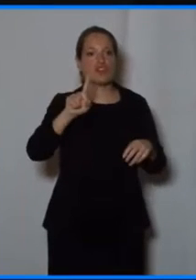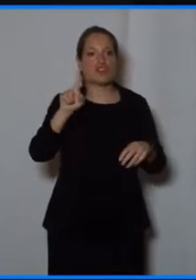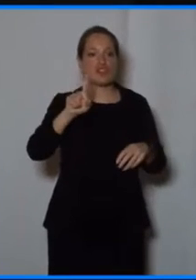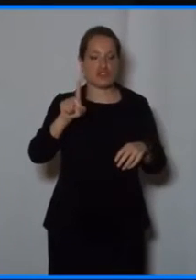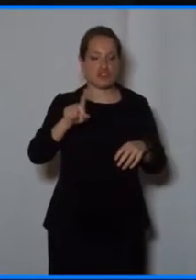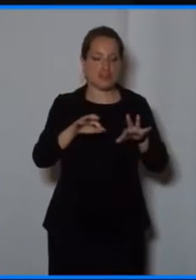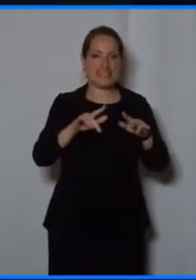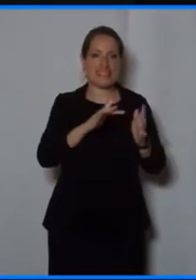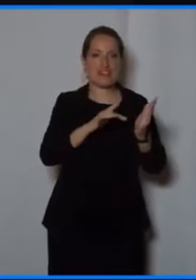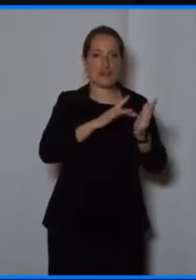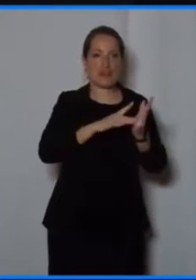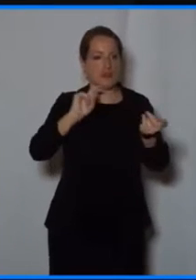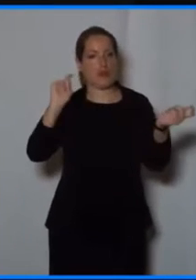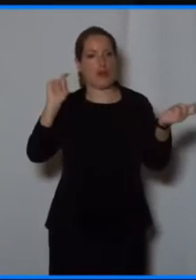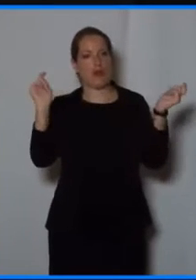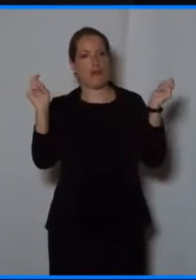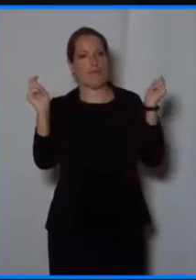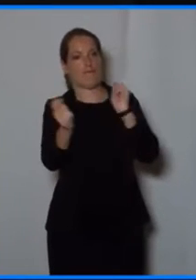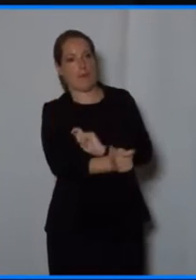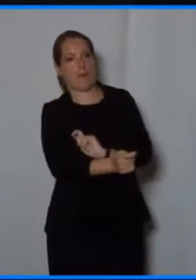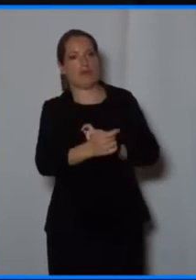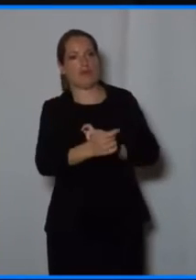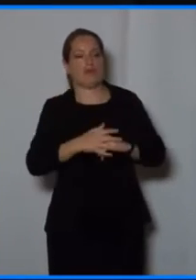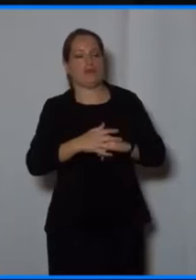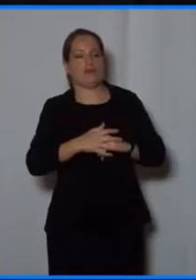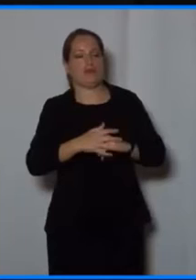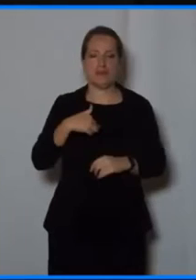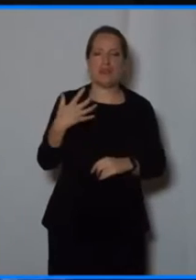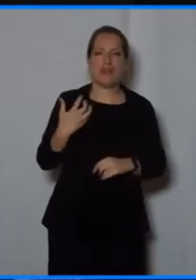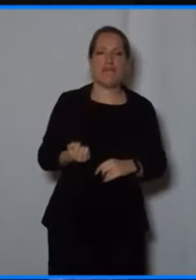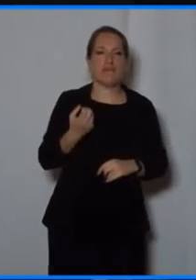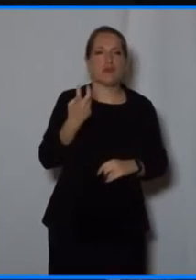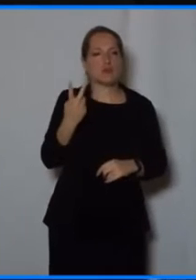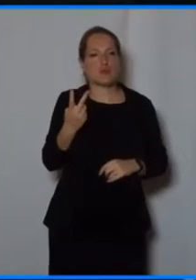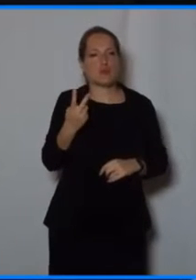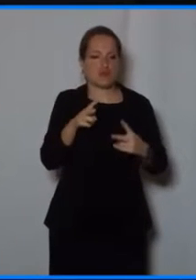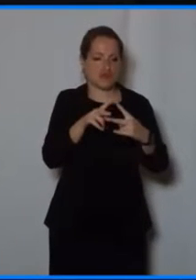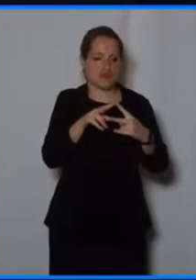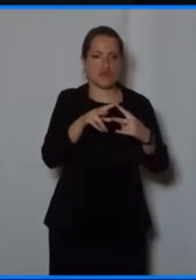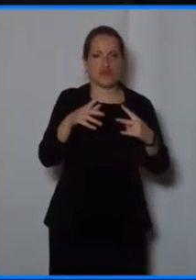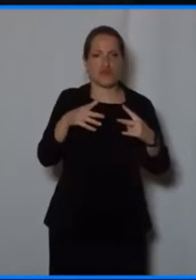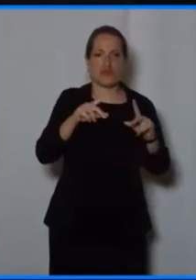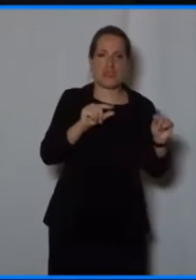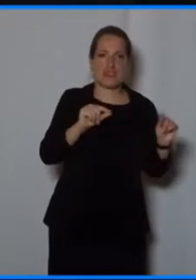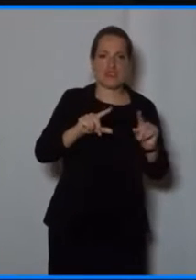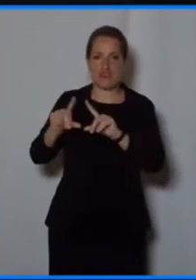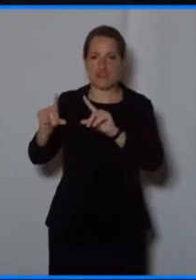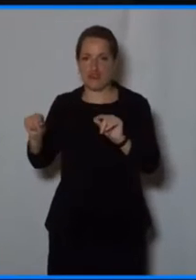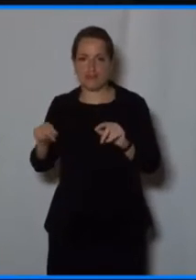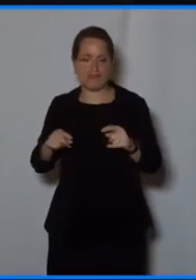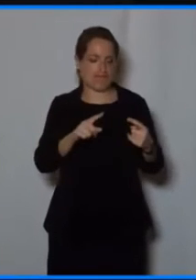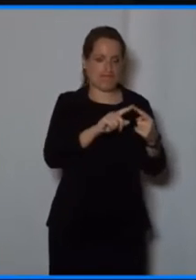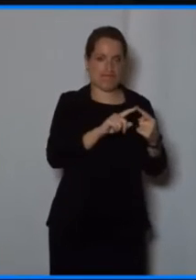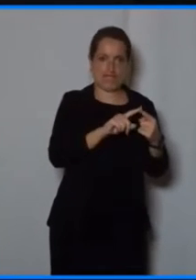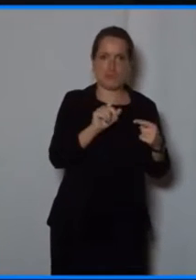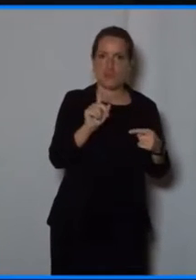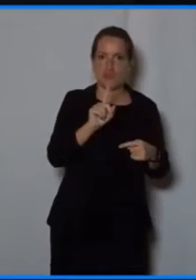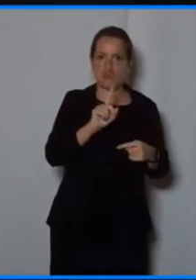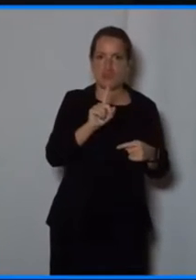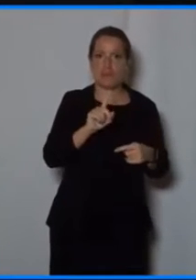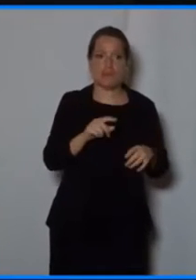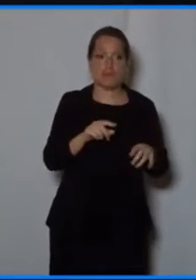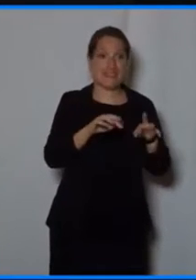two messages. The first one is that digital transformation is not just something for